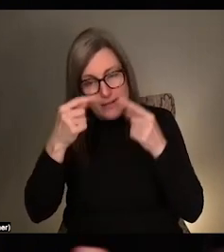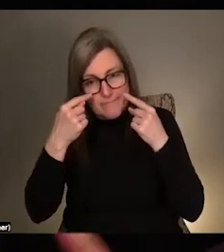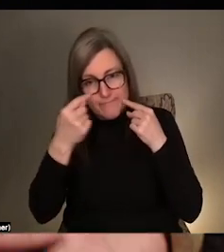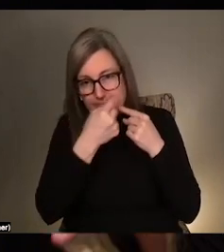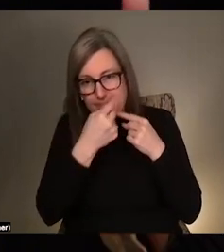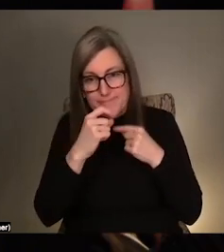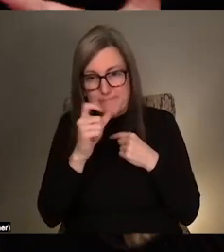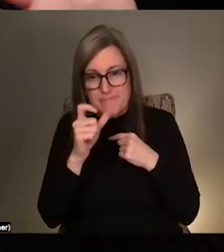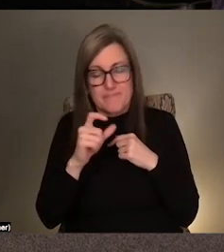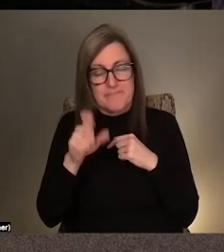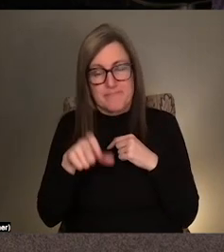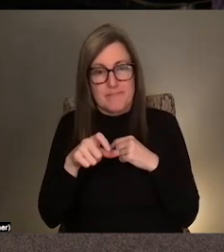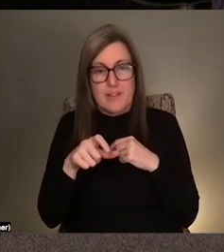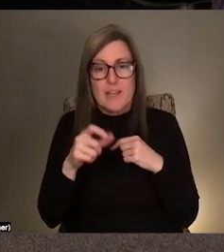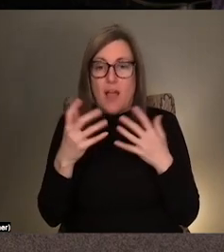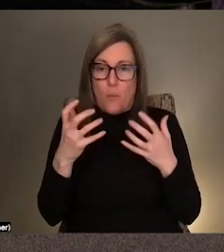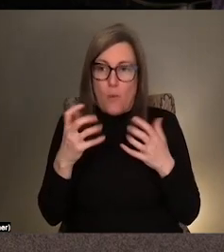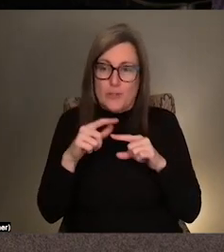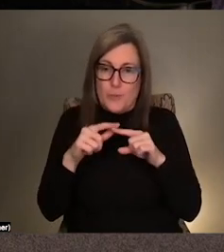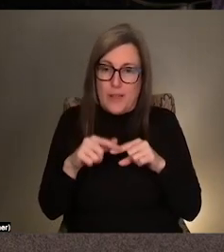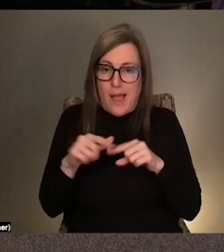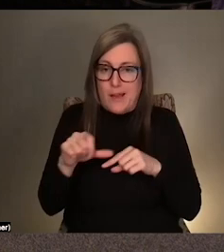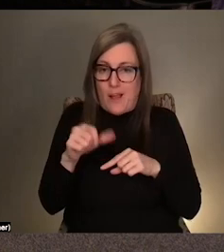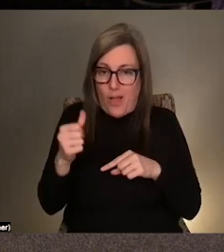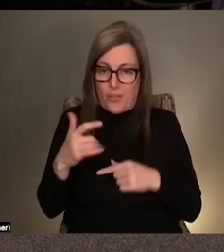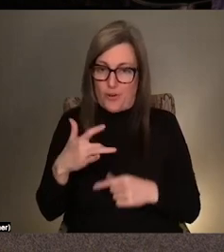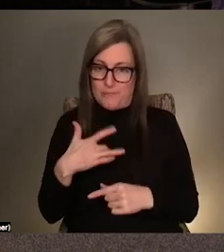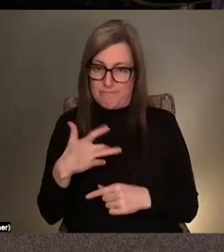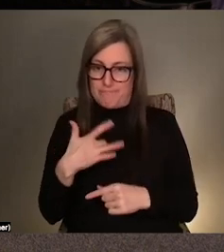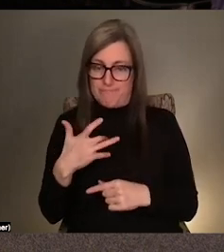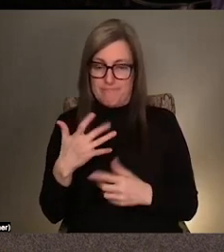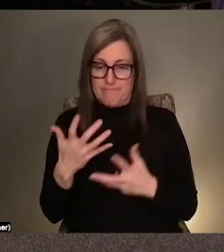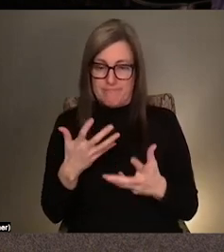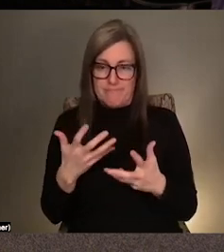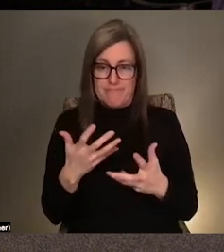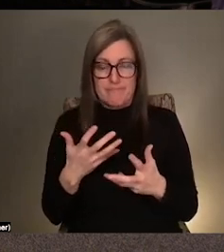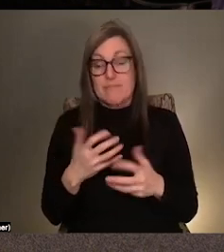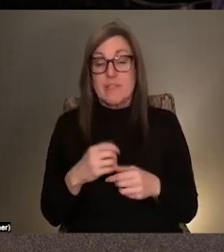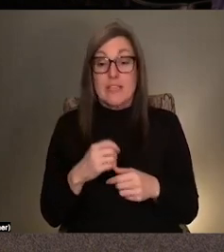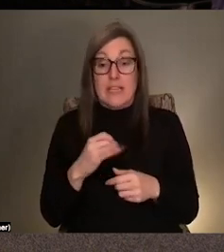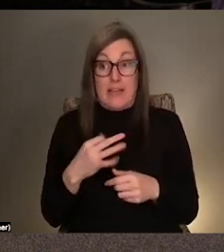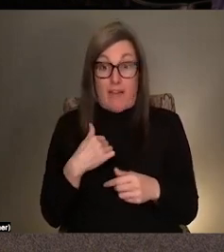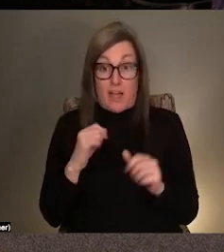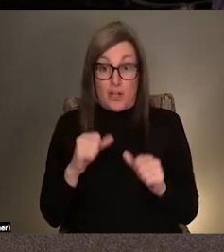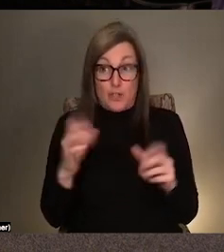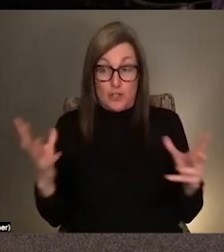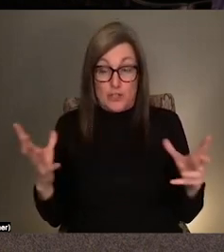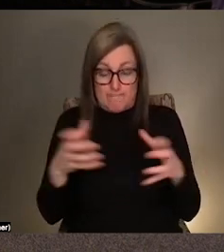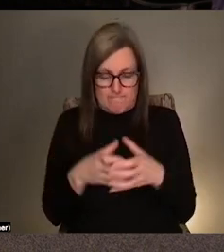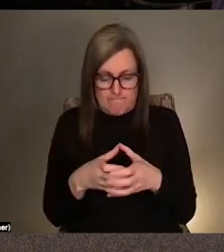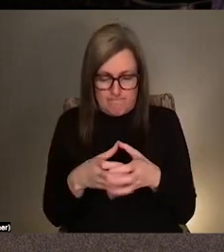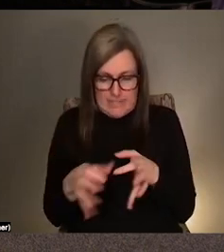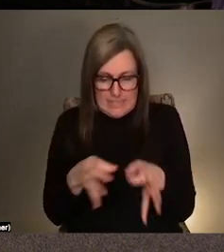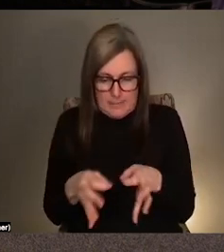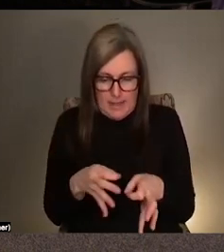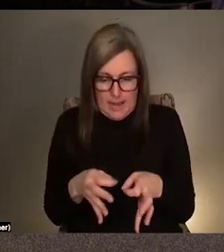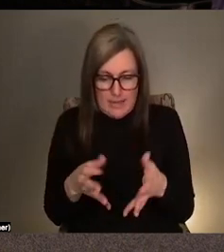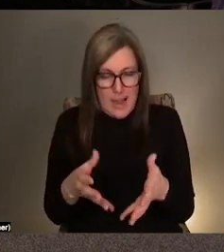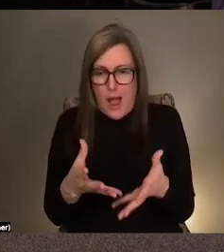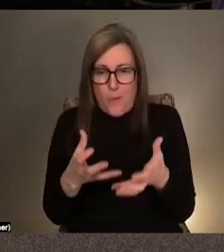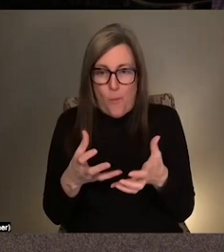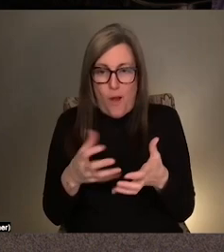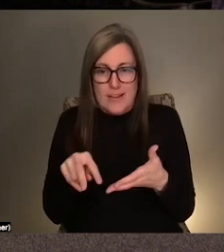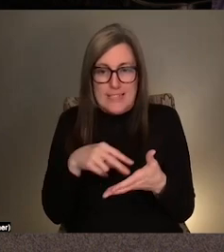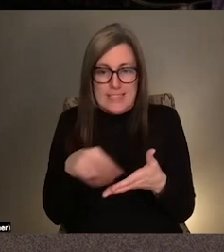I mean, in some ways, if you if I could condense the whole work into like one thing, I would just say, like, I just wanted to make a dance film